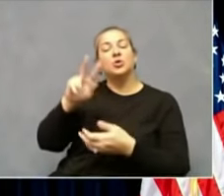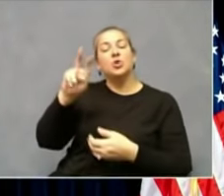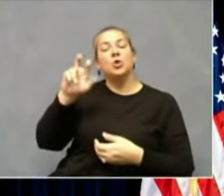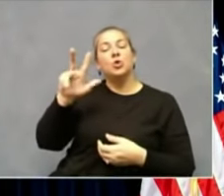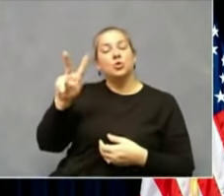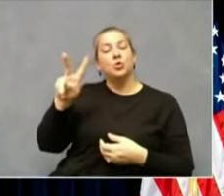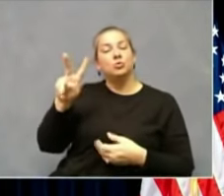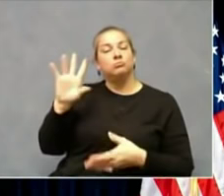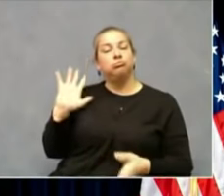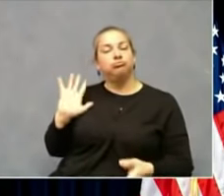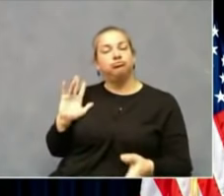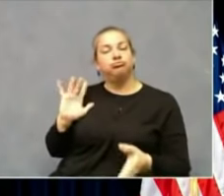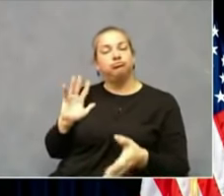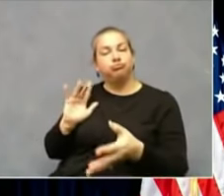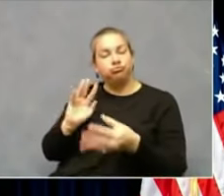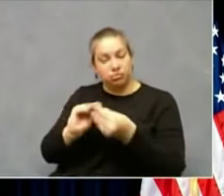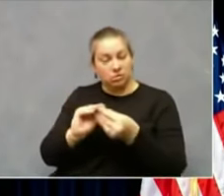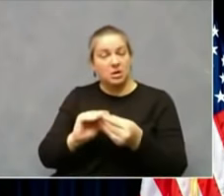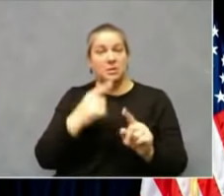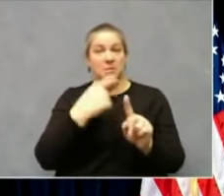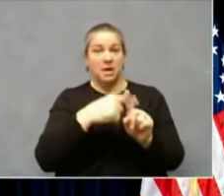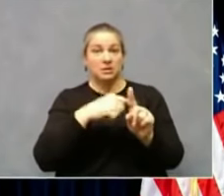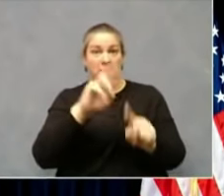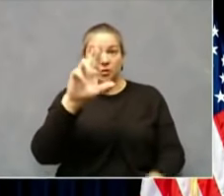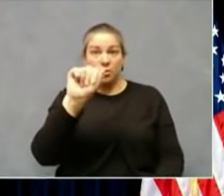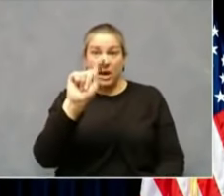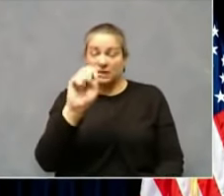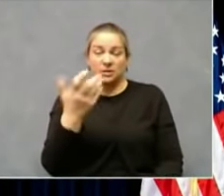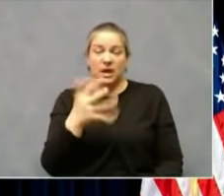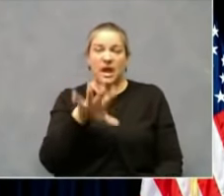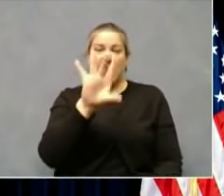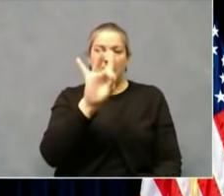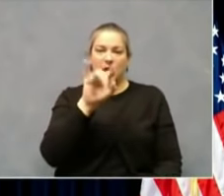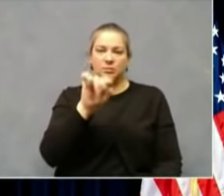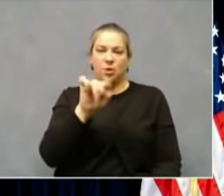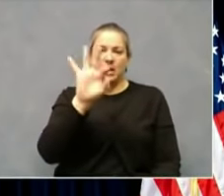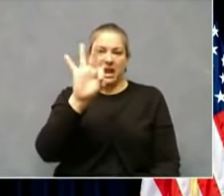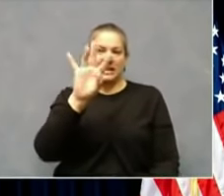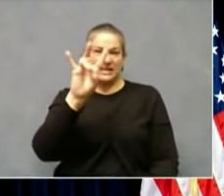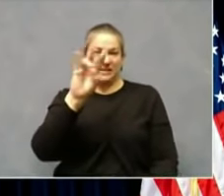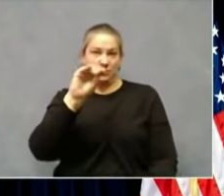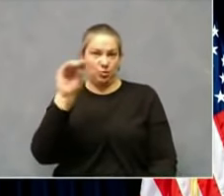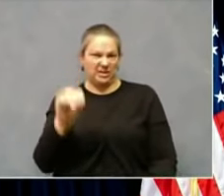Our positivity rate, 8.97% down a little bit.